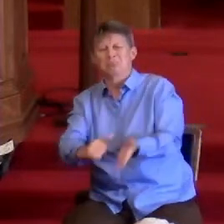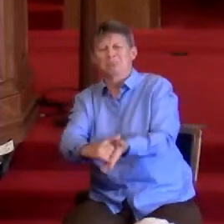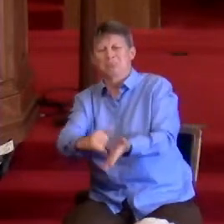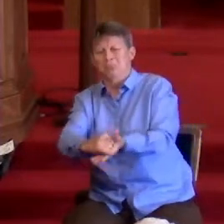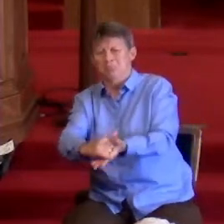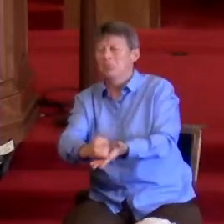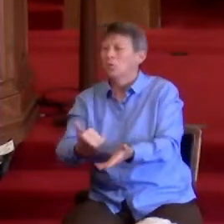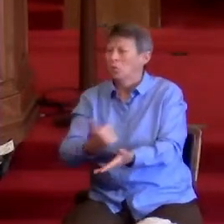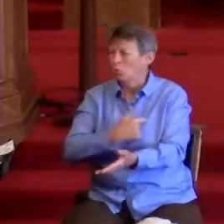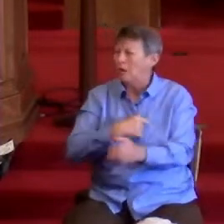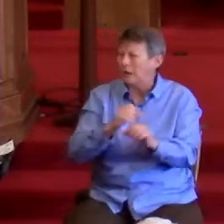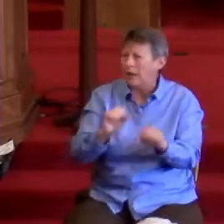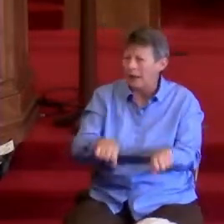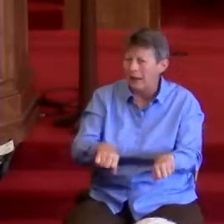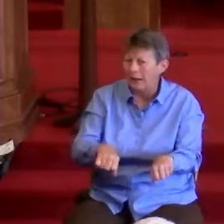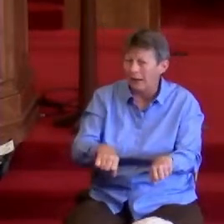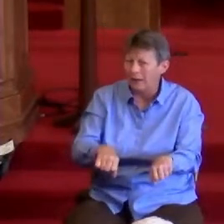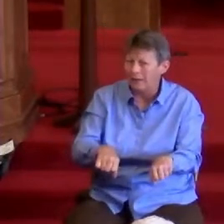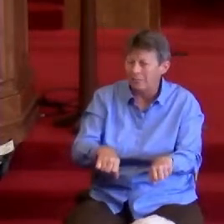Amen.